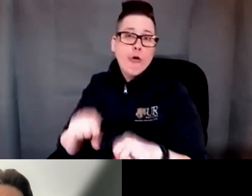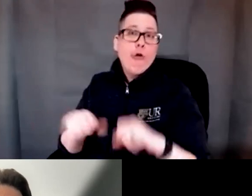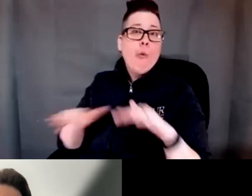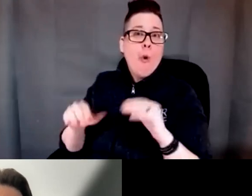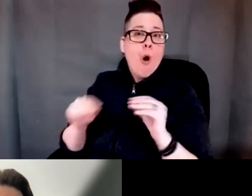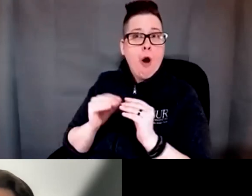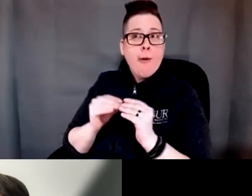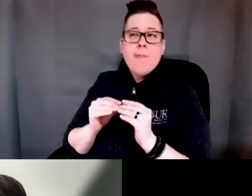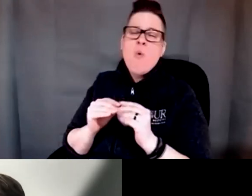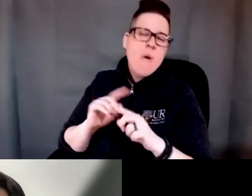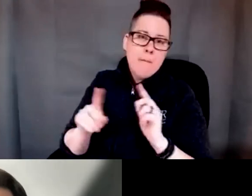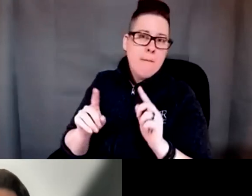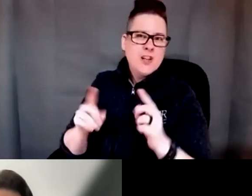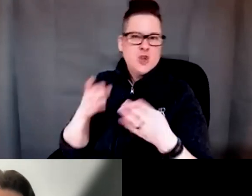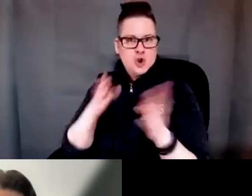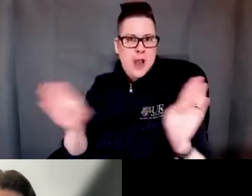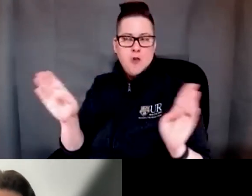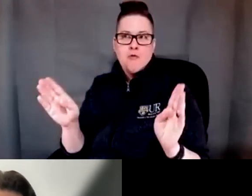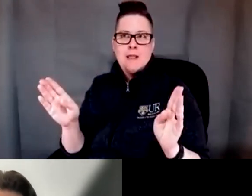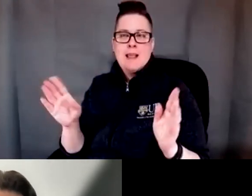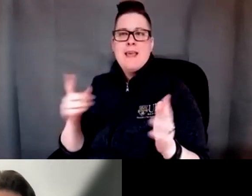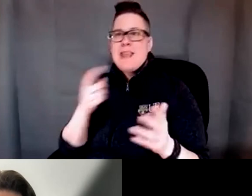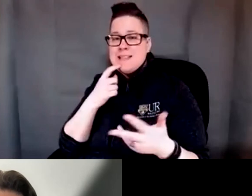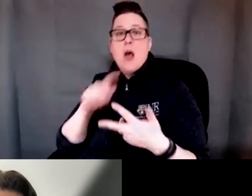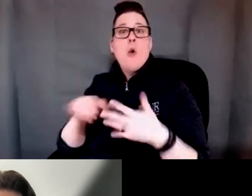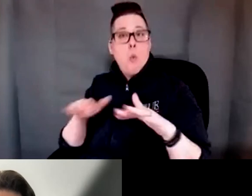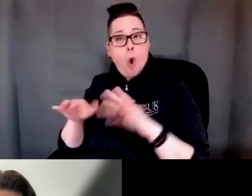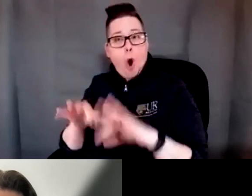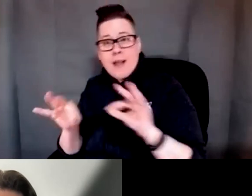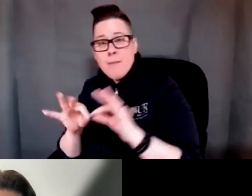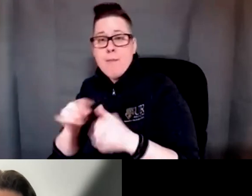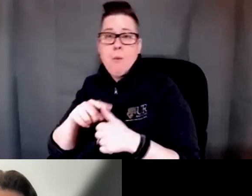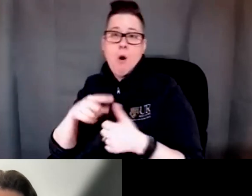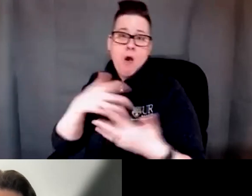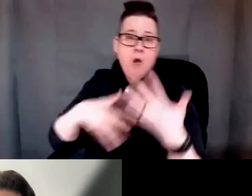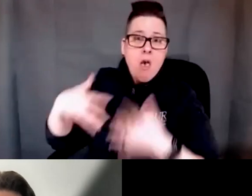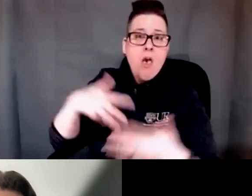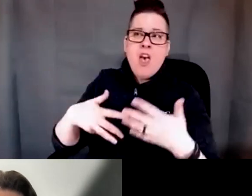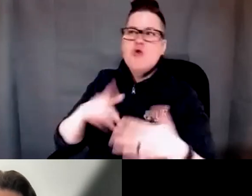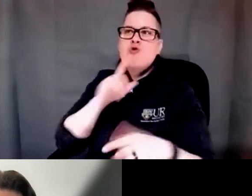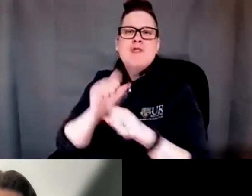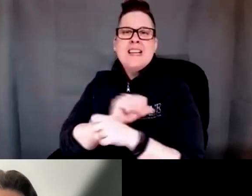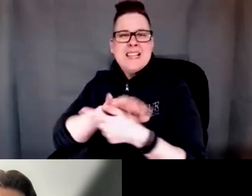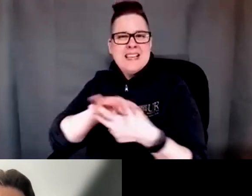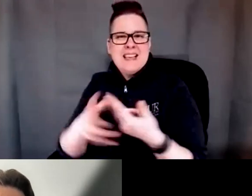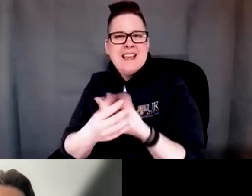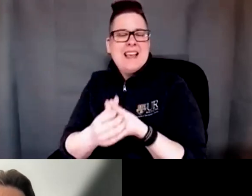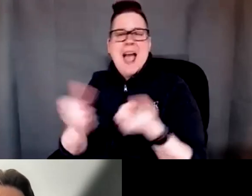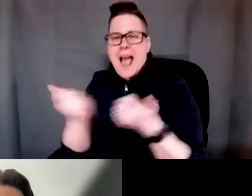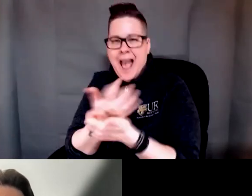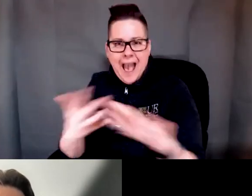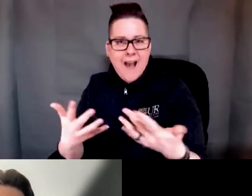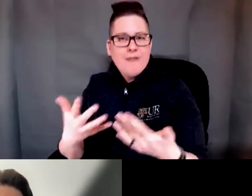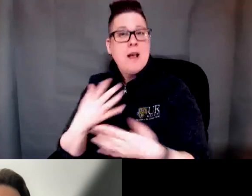but the walk was important and being socially active was important too but it was everything together and then the